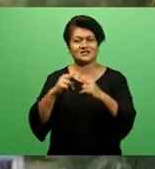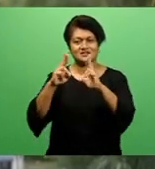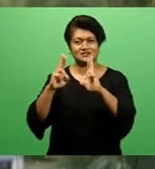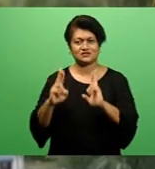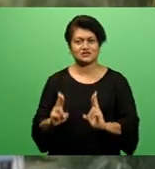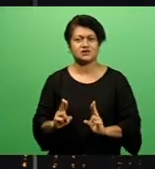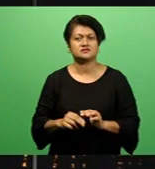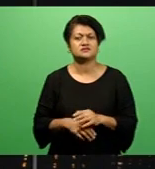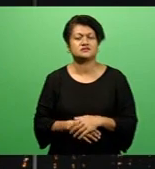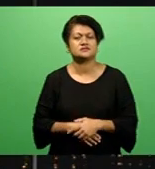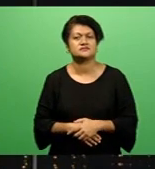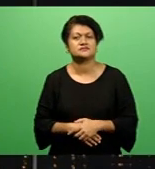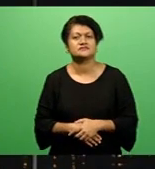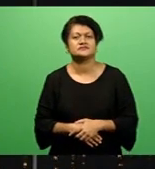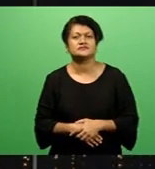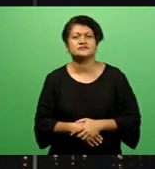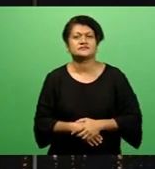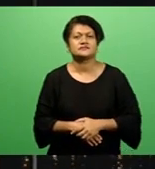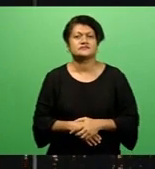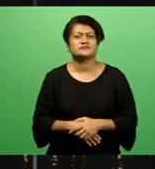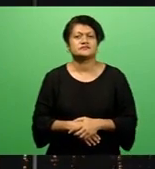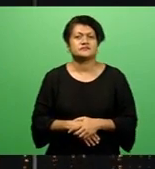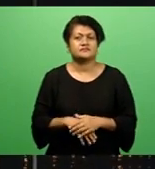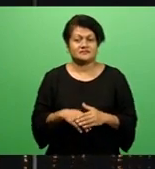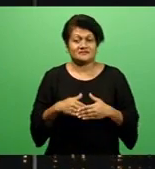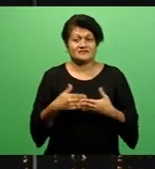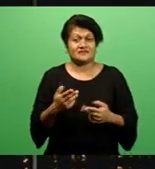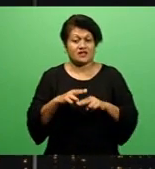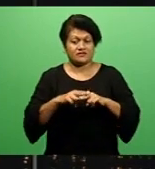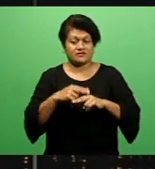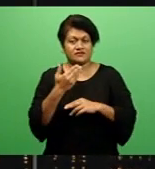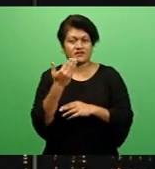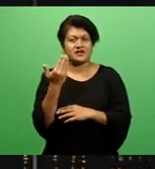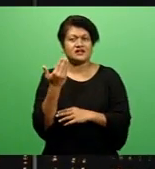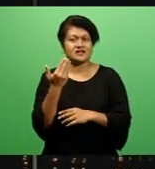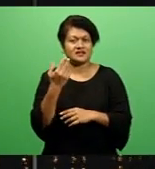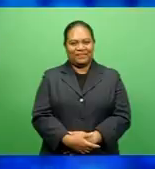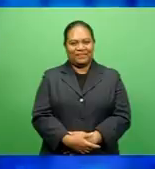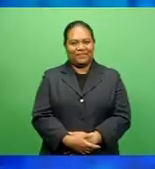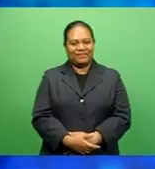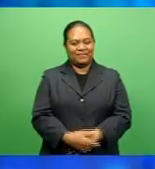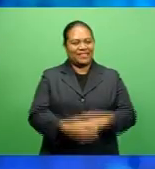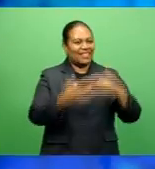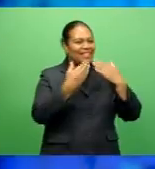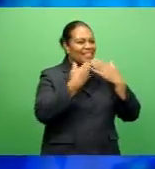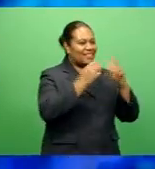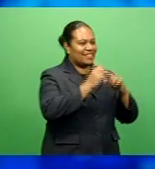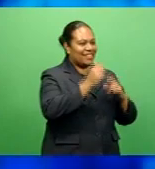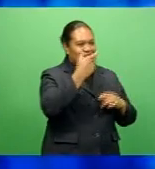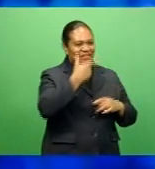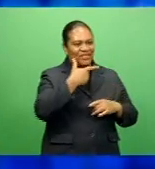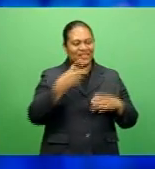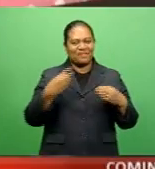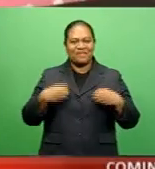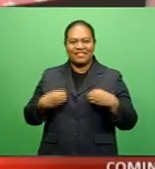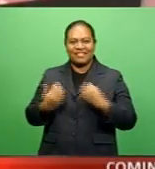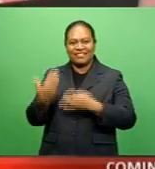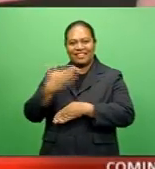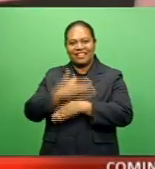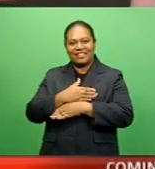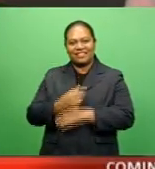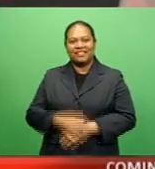FBC News. And now, Friday Evening Business with Whitney. Thanks, Edwin. Coming up in business tonight,